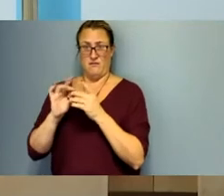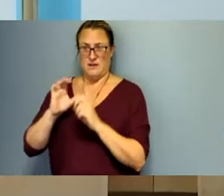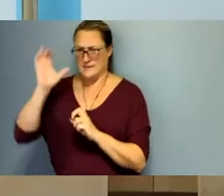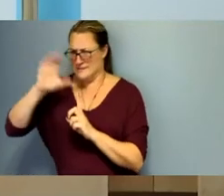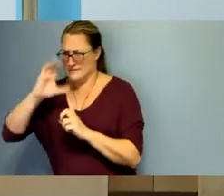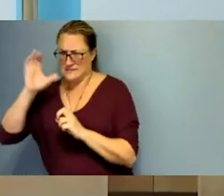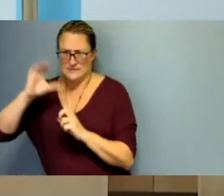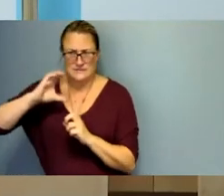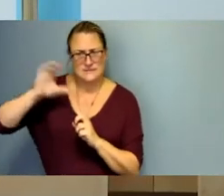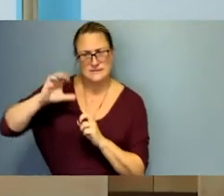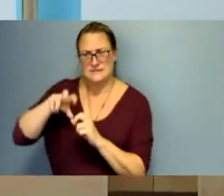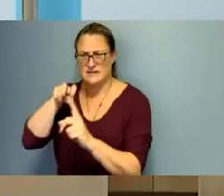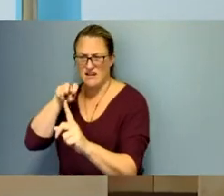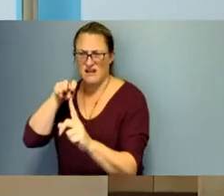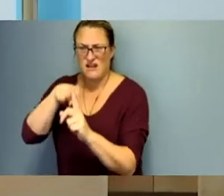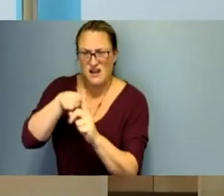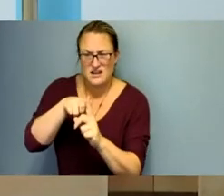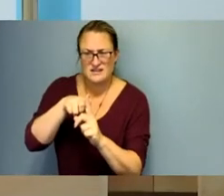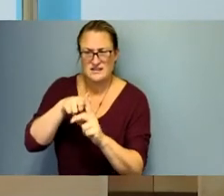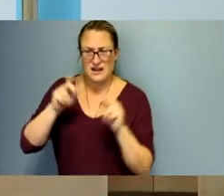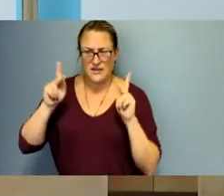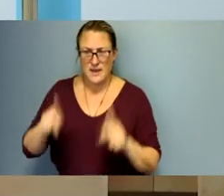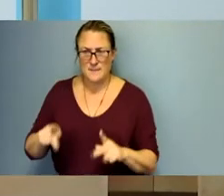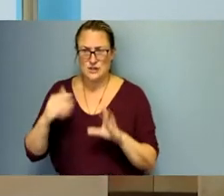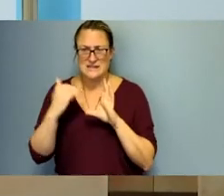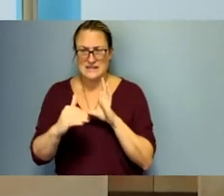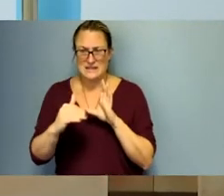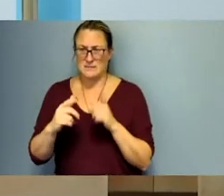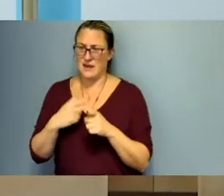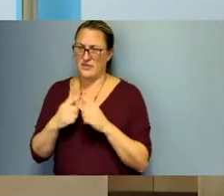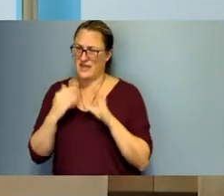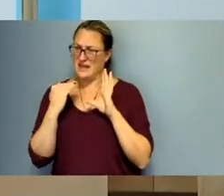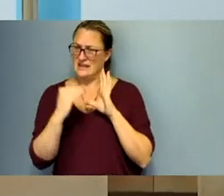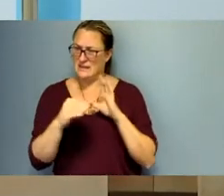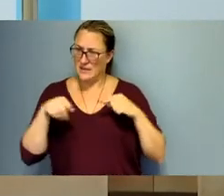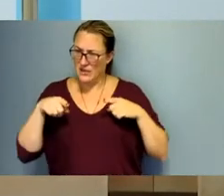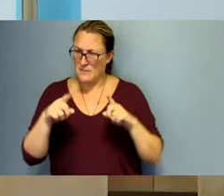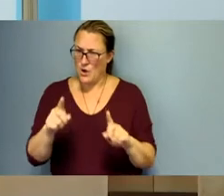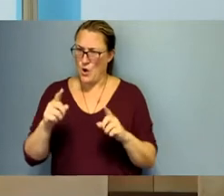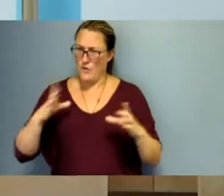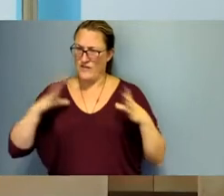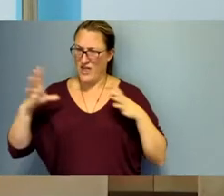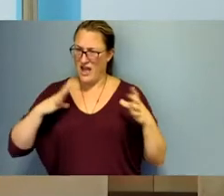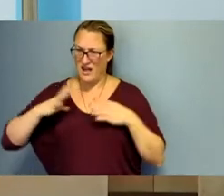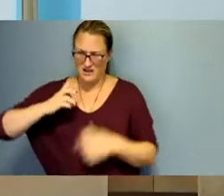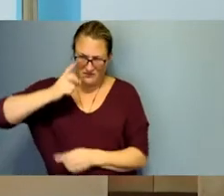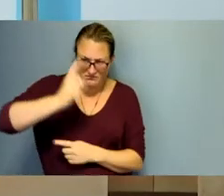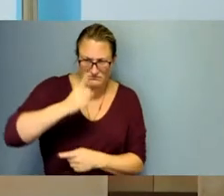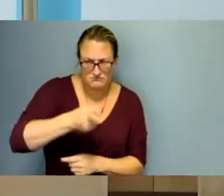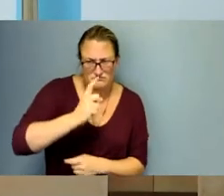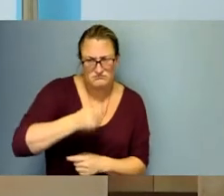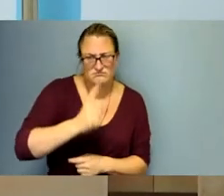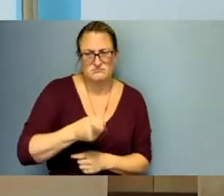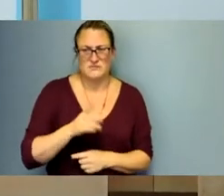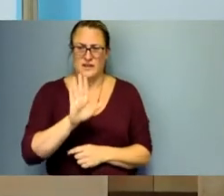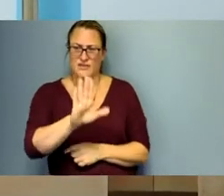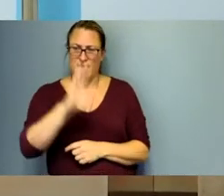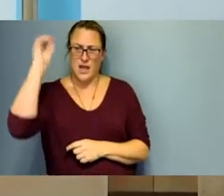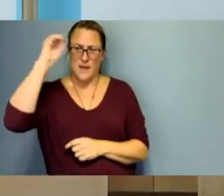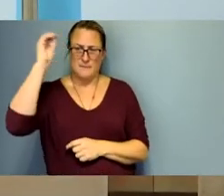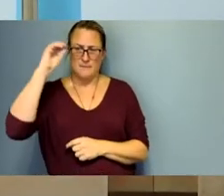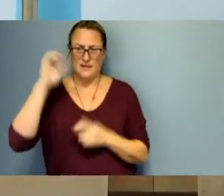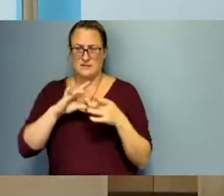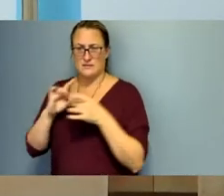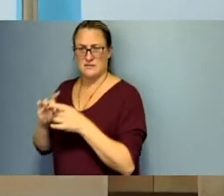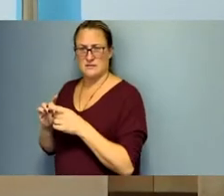the person whose email that was and emailed them over the holiday chastising them for their opinion on dr